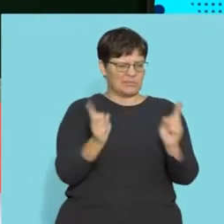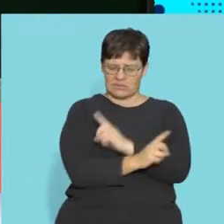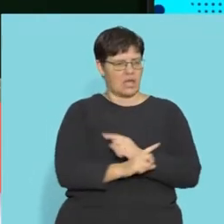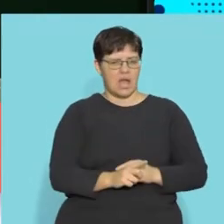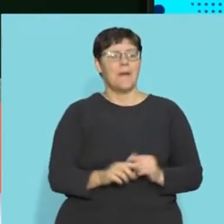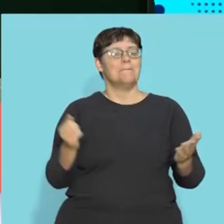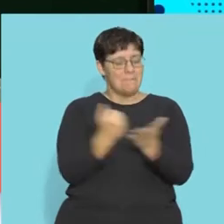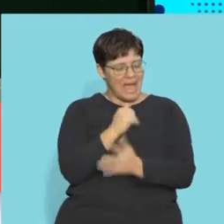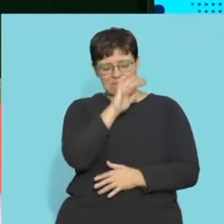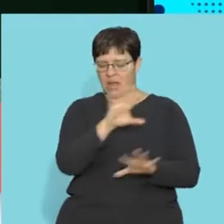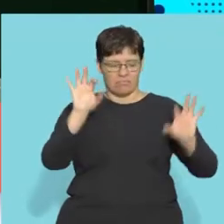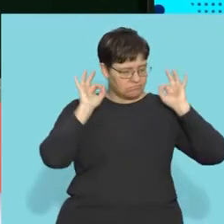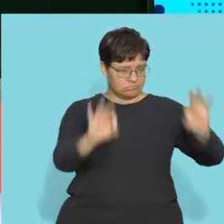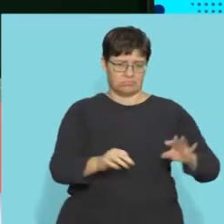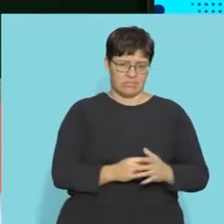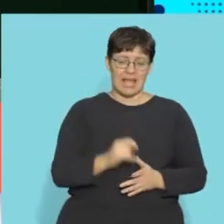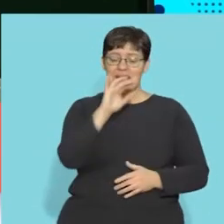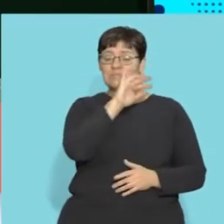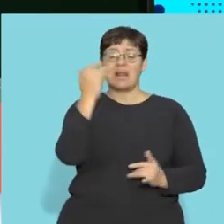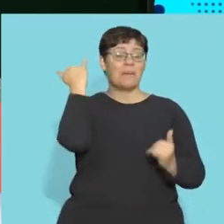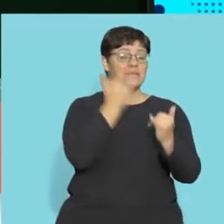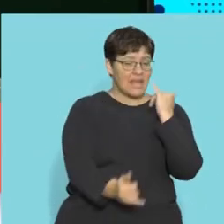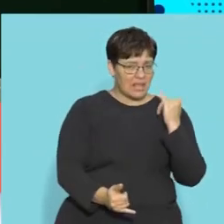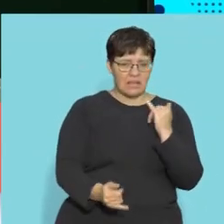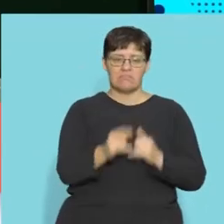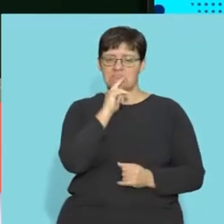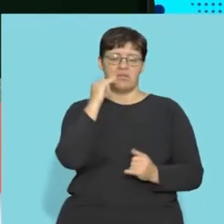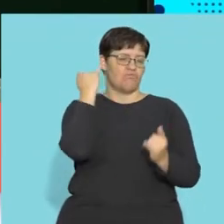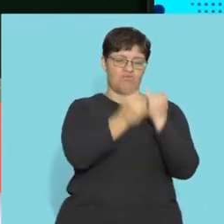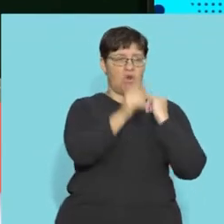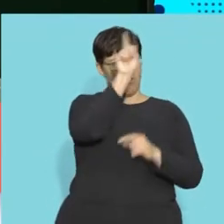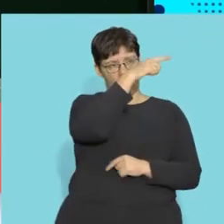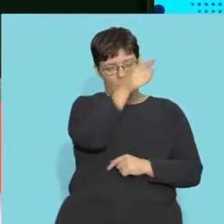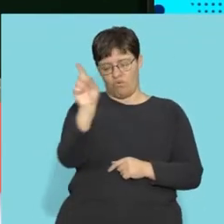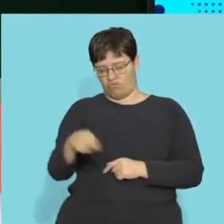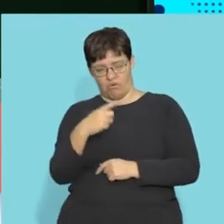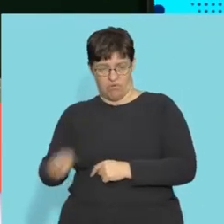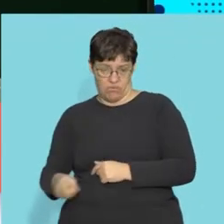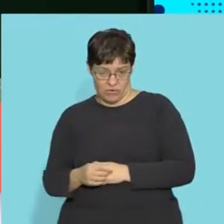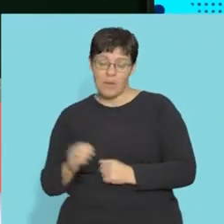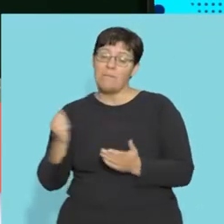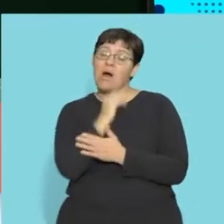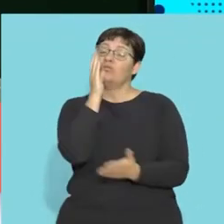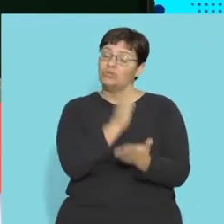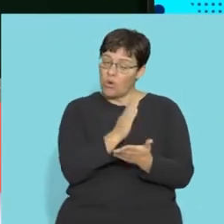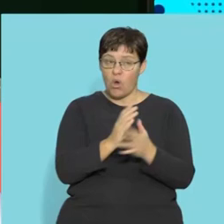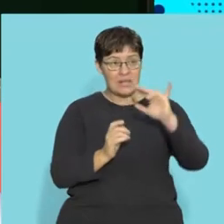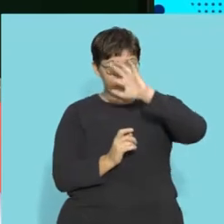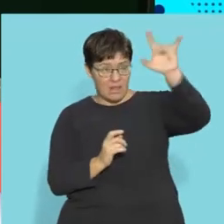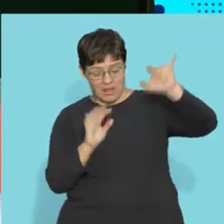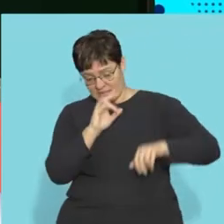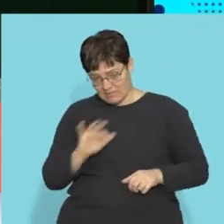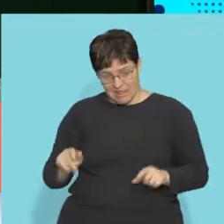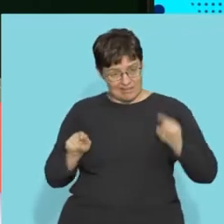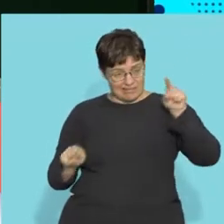the r's no we do not accept it if it's any spelling mistake in those two words we don't mark it so make